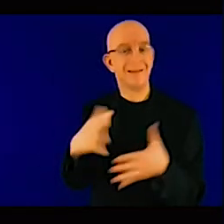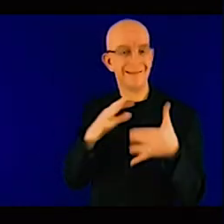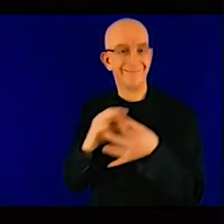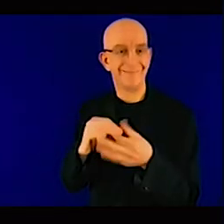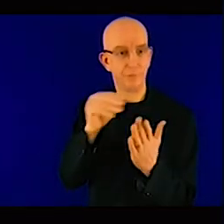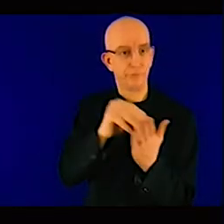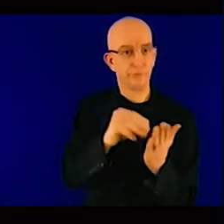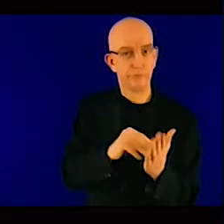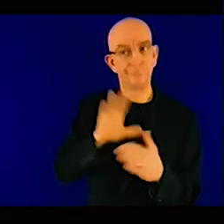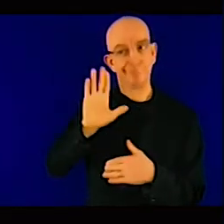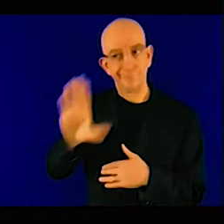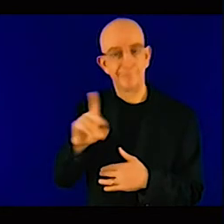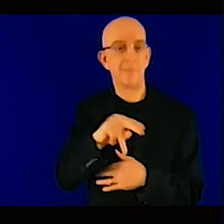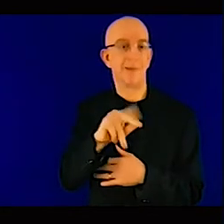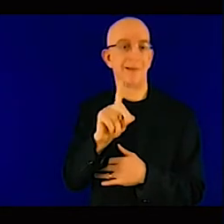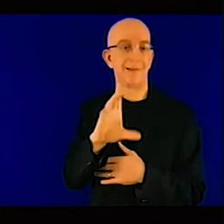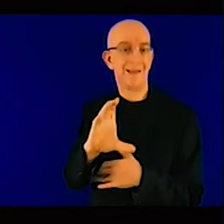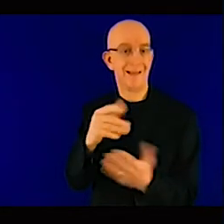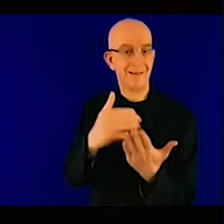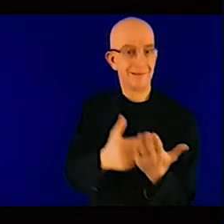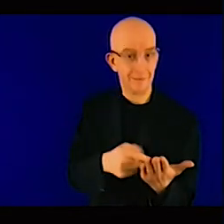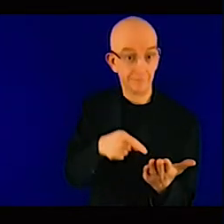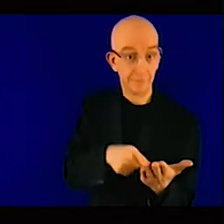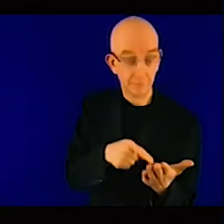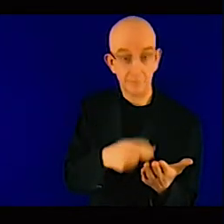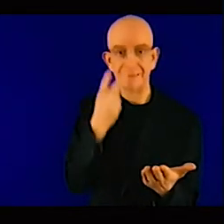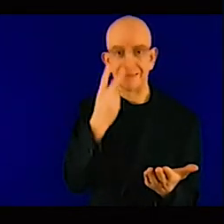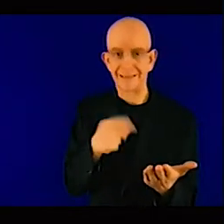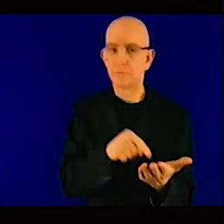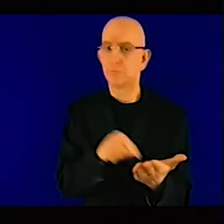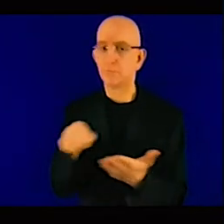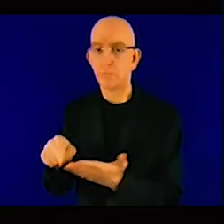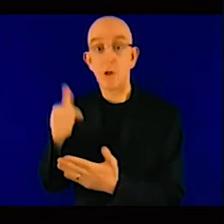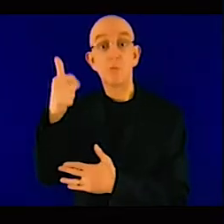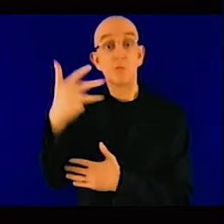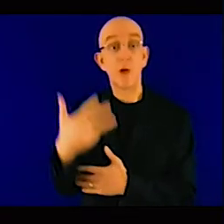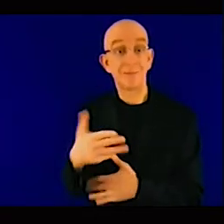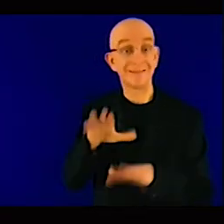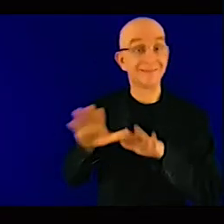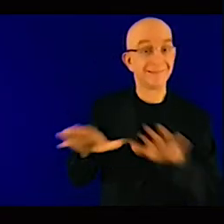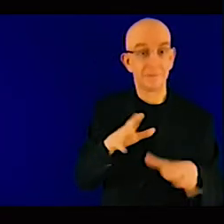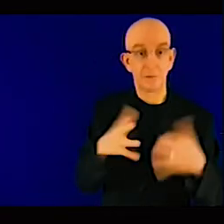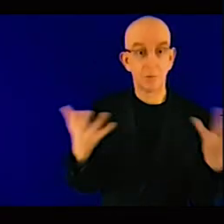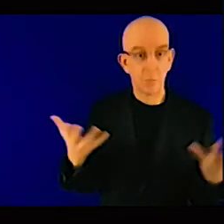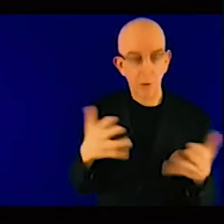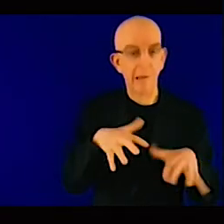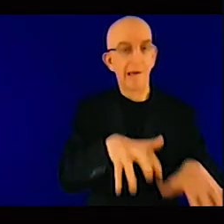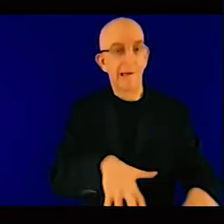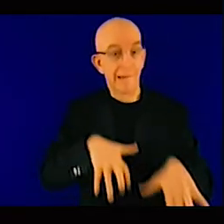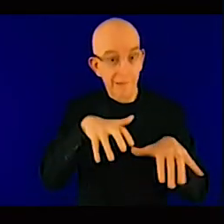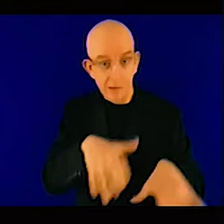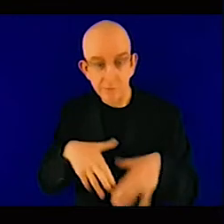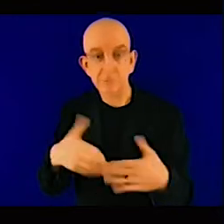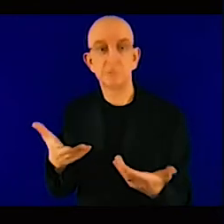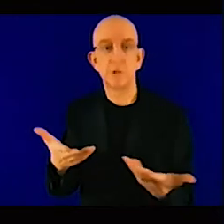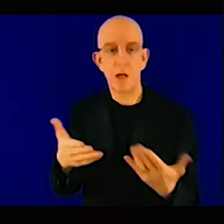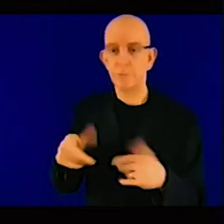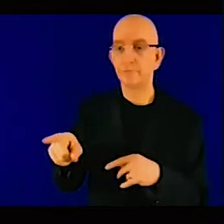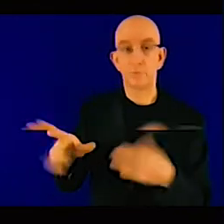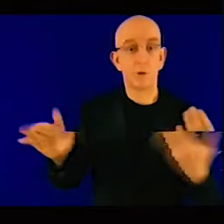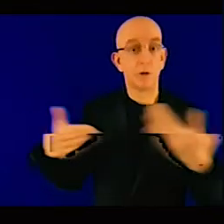So, if you look at these priority sectors, one can ask the question, what about the energy sector?